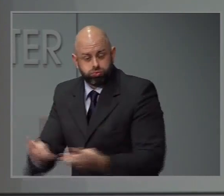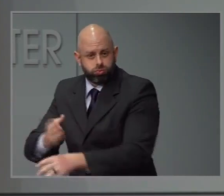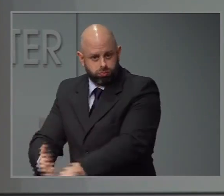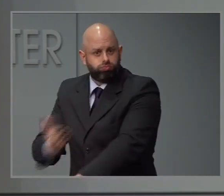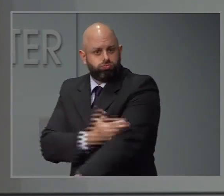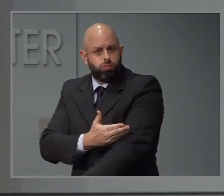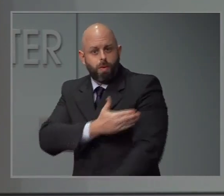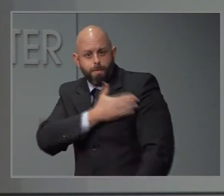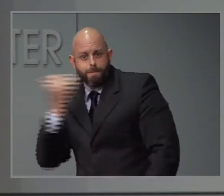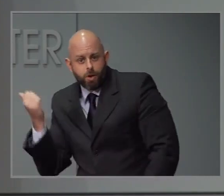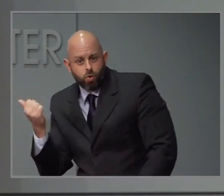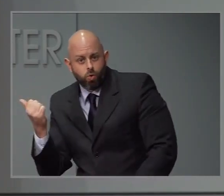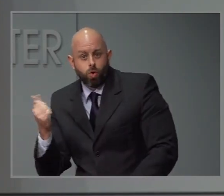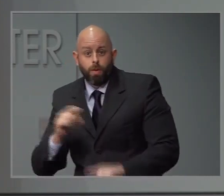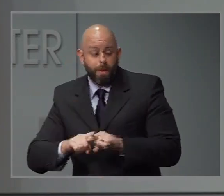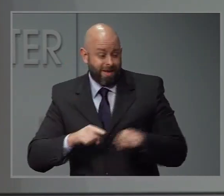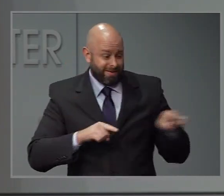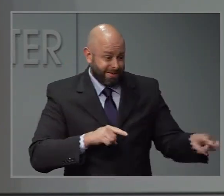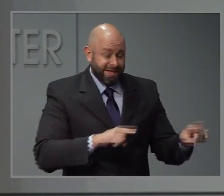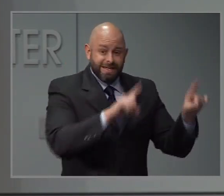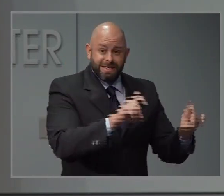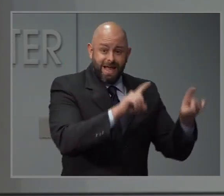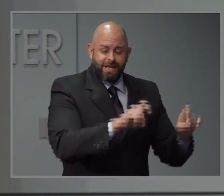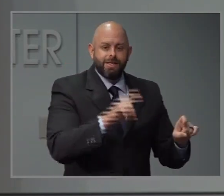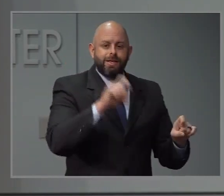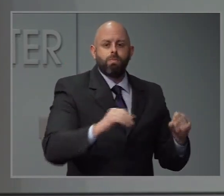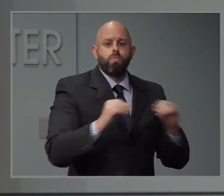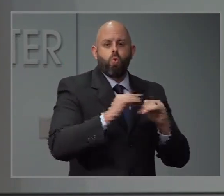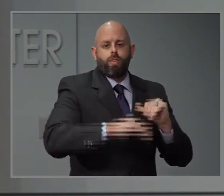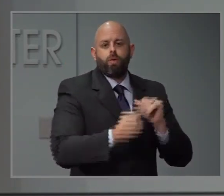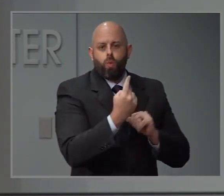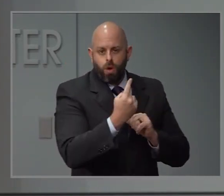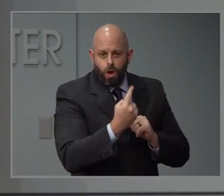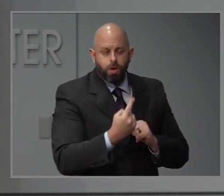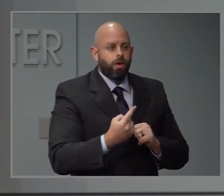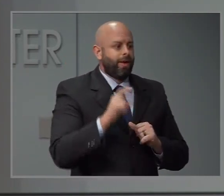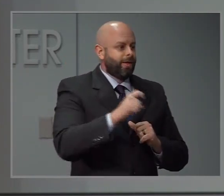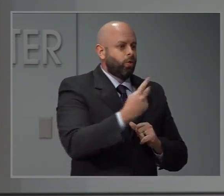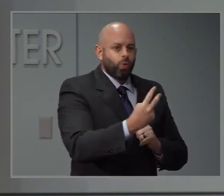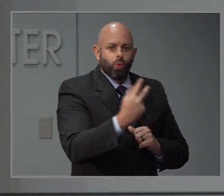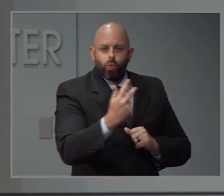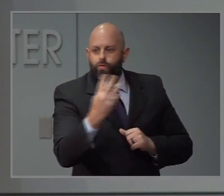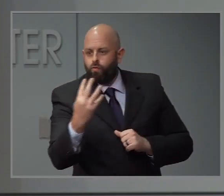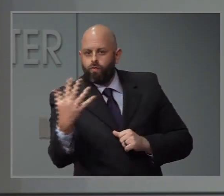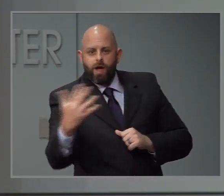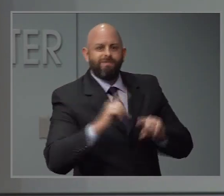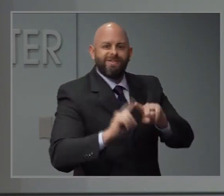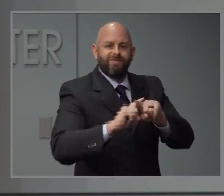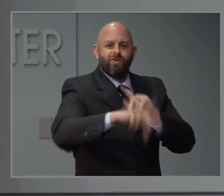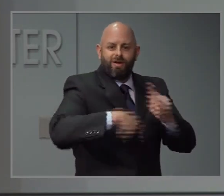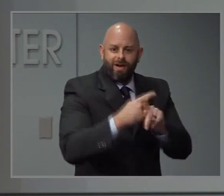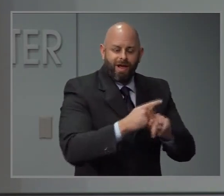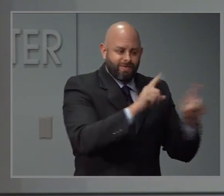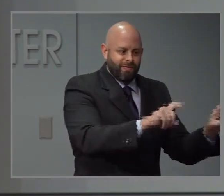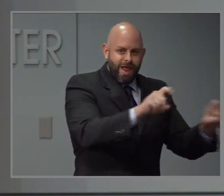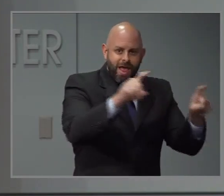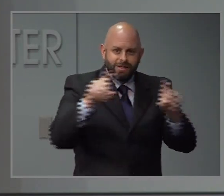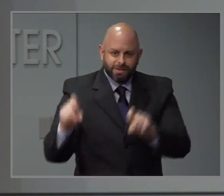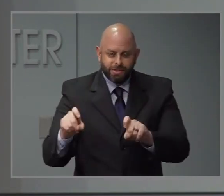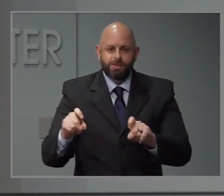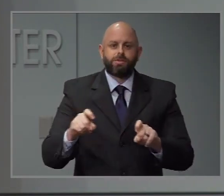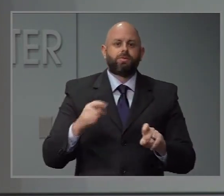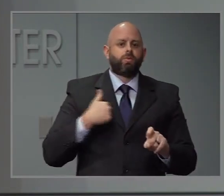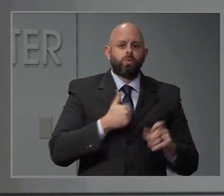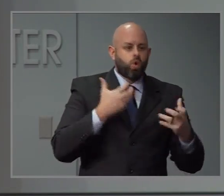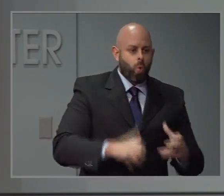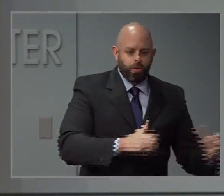that we don't, and no one lab relies on a supply chain that may have trouble. So we want our